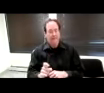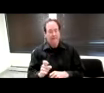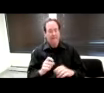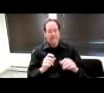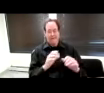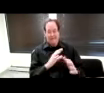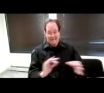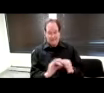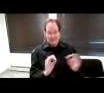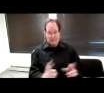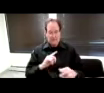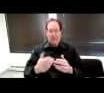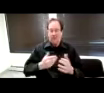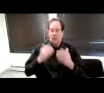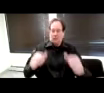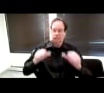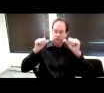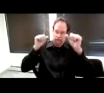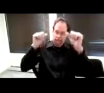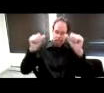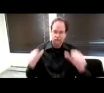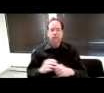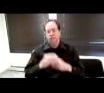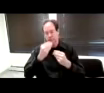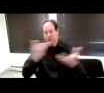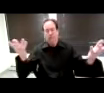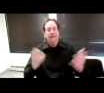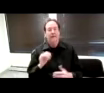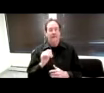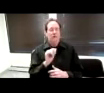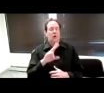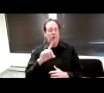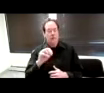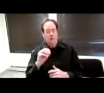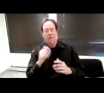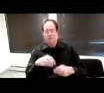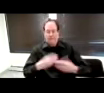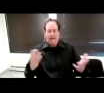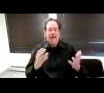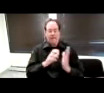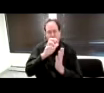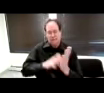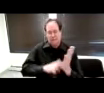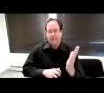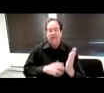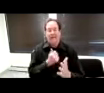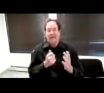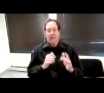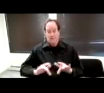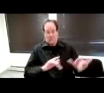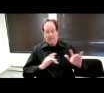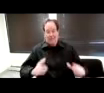If it's audio, you would need to provide a transcript. And any recordings of live streamed events that are